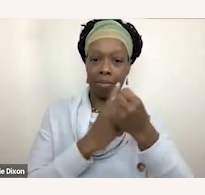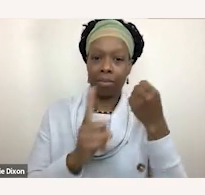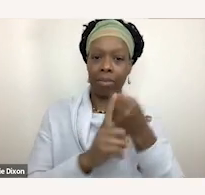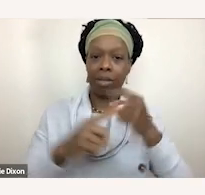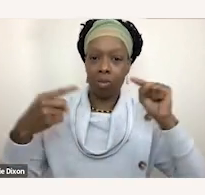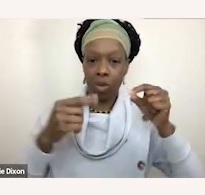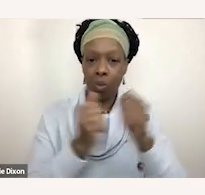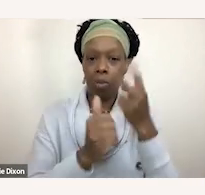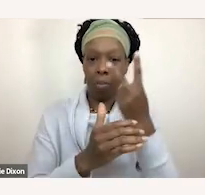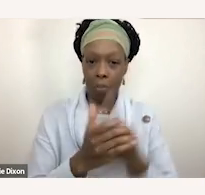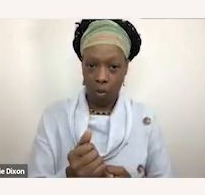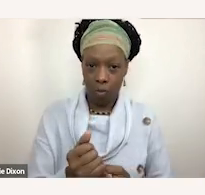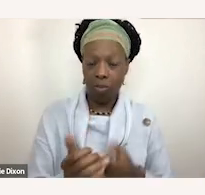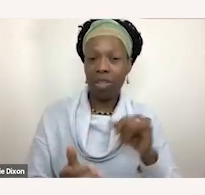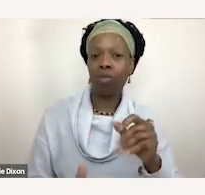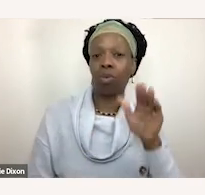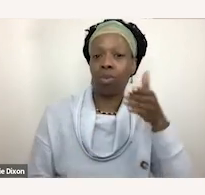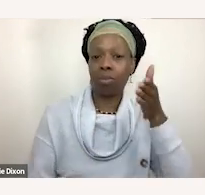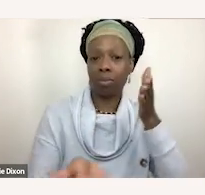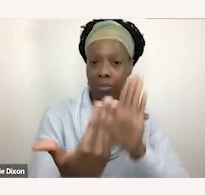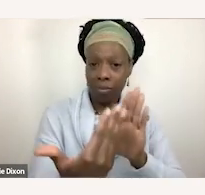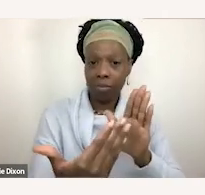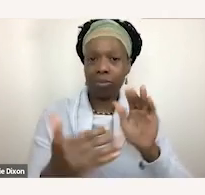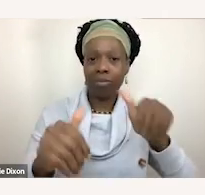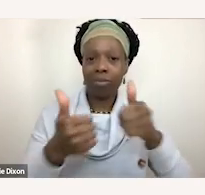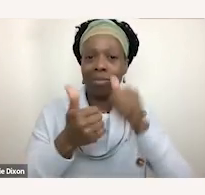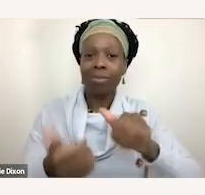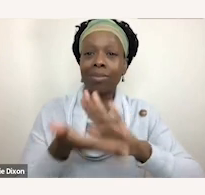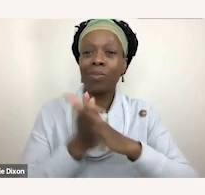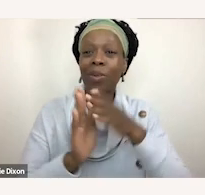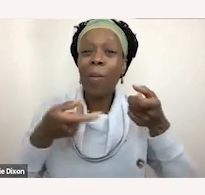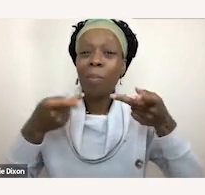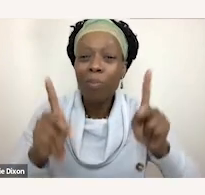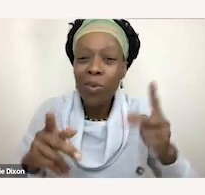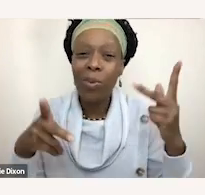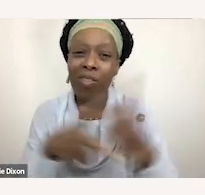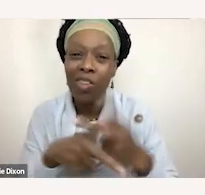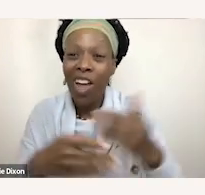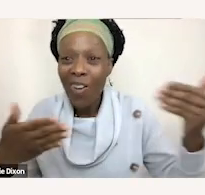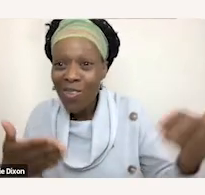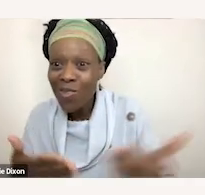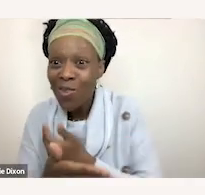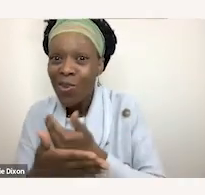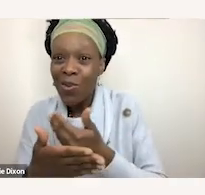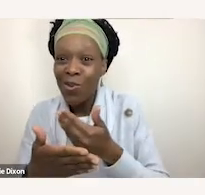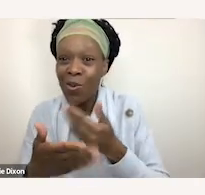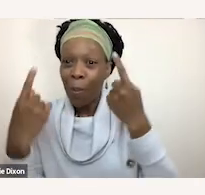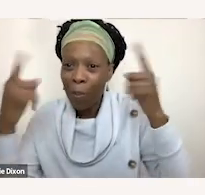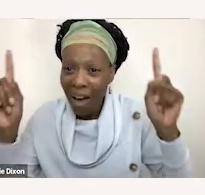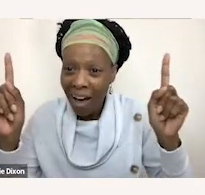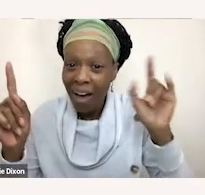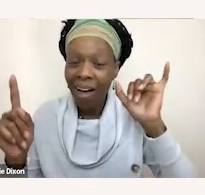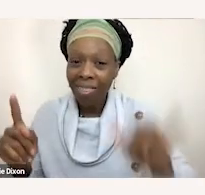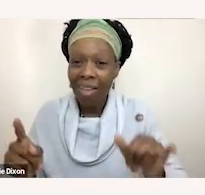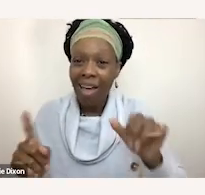If you face a challenge, that's an opportunity to come up with a brand new solution. And that solution